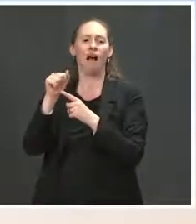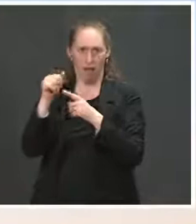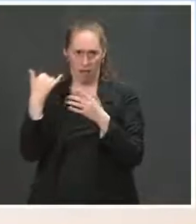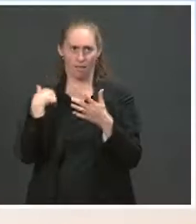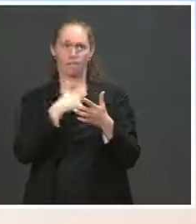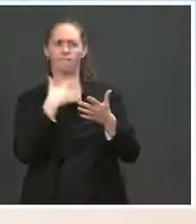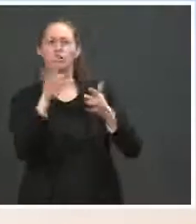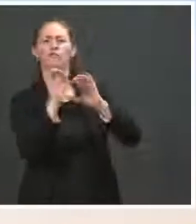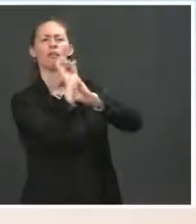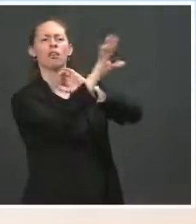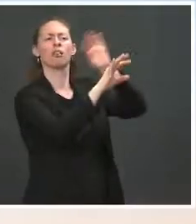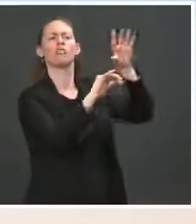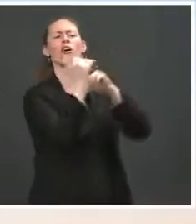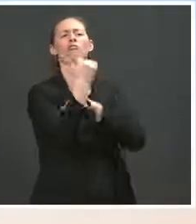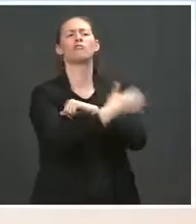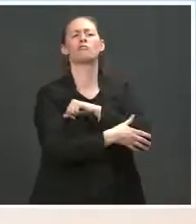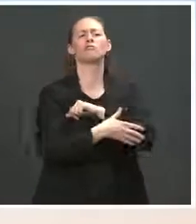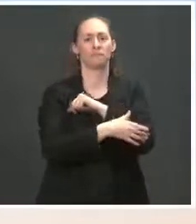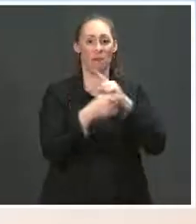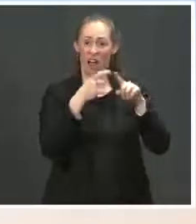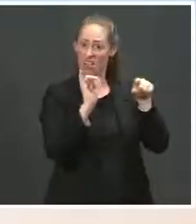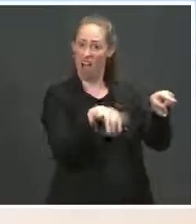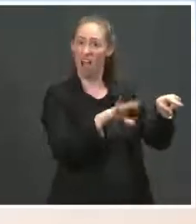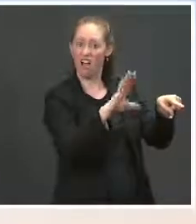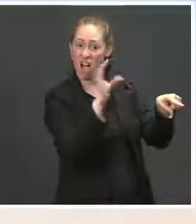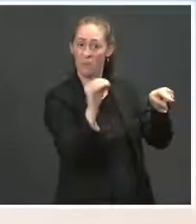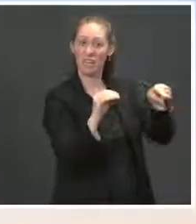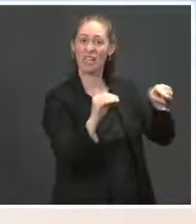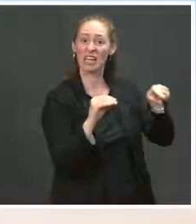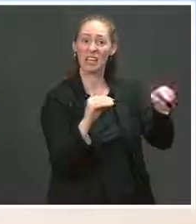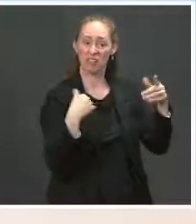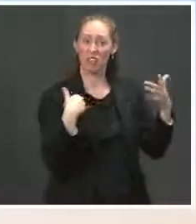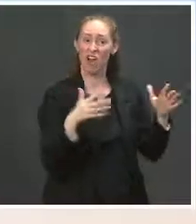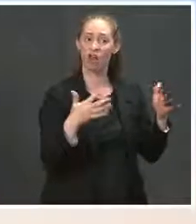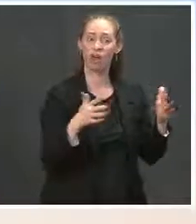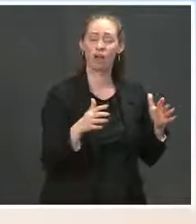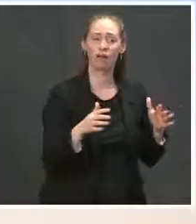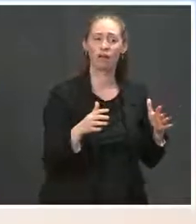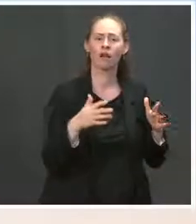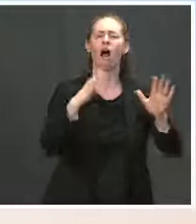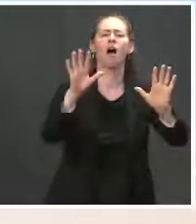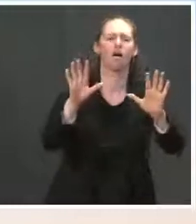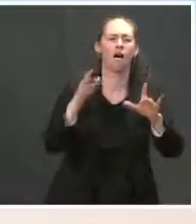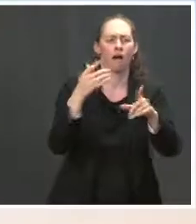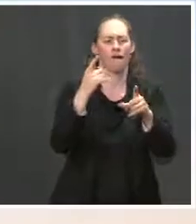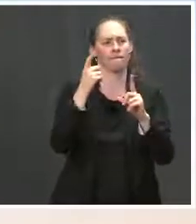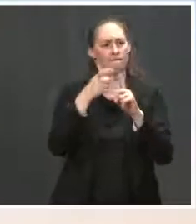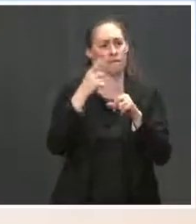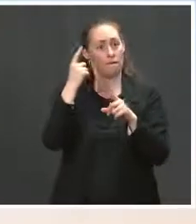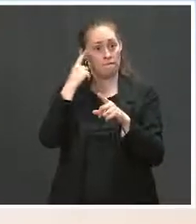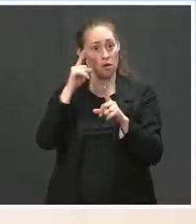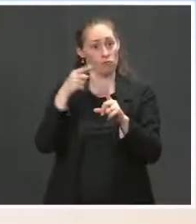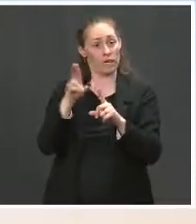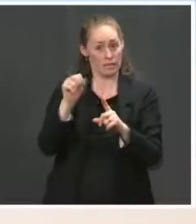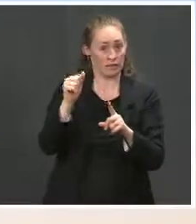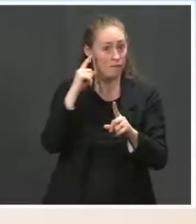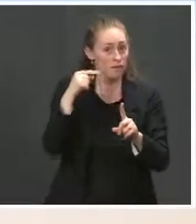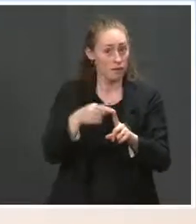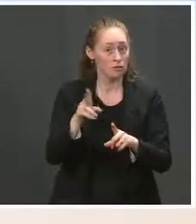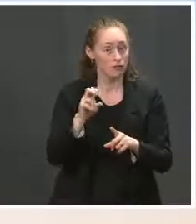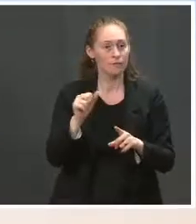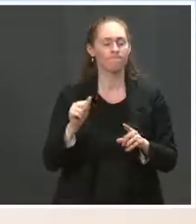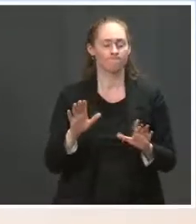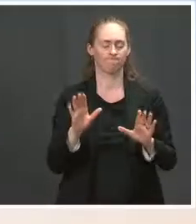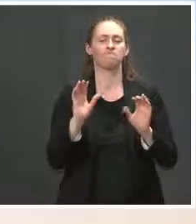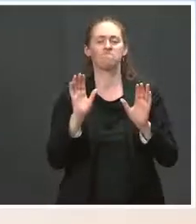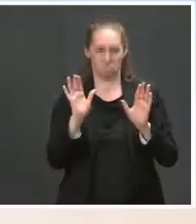we, we believe the United States for the U.S. I will say to